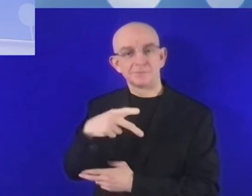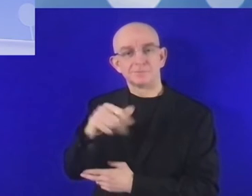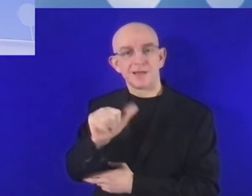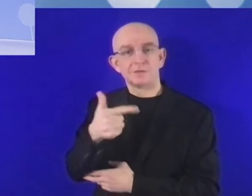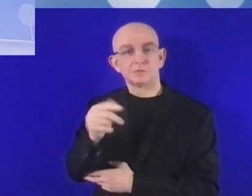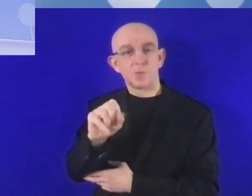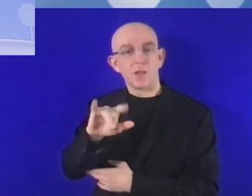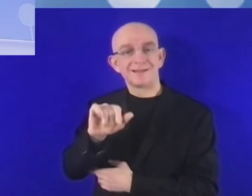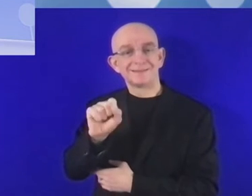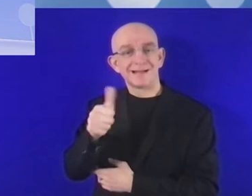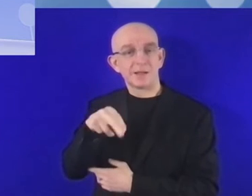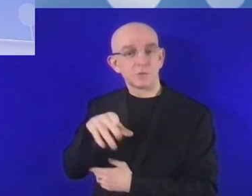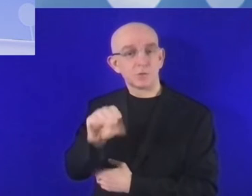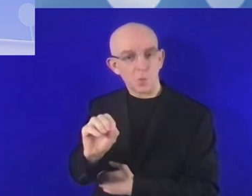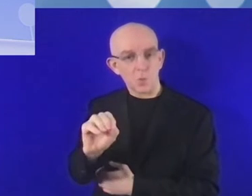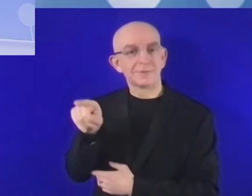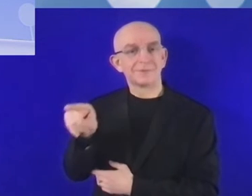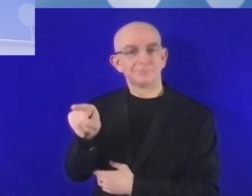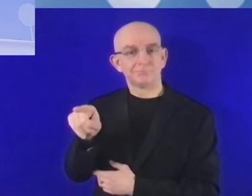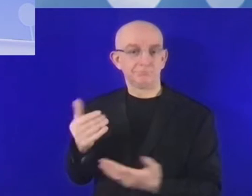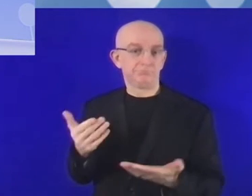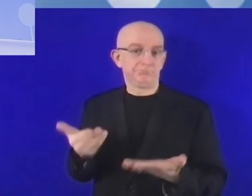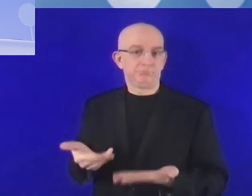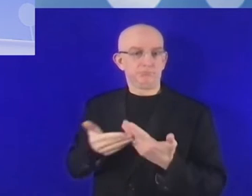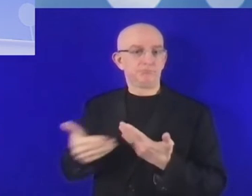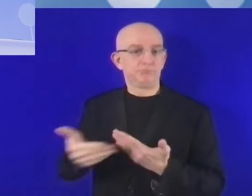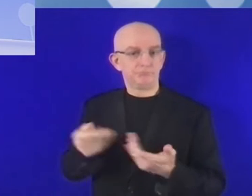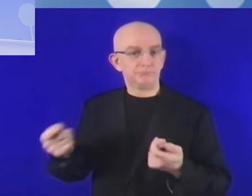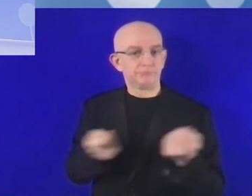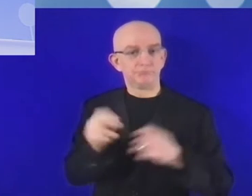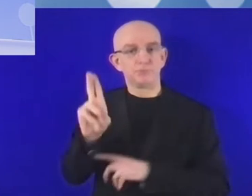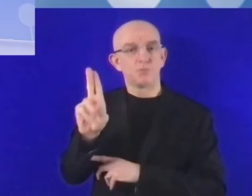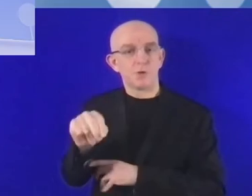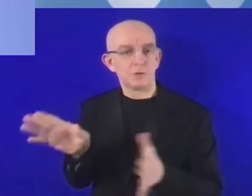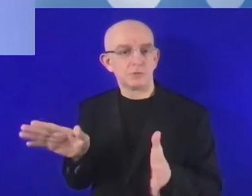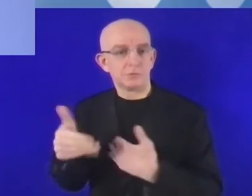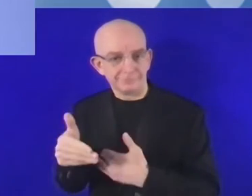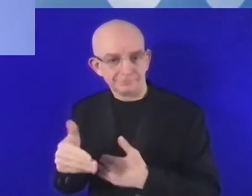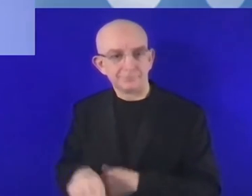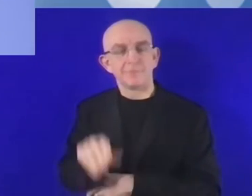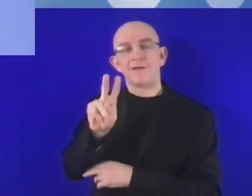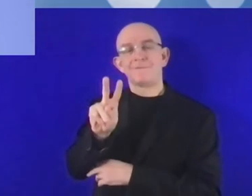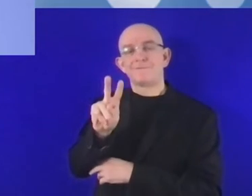And Mr. Viktor Smakarov, Special Envoy on Digital Issues at the Ministry of Foreign Affairs Latvia.